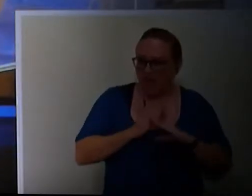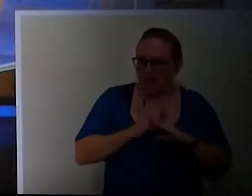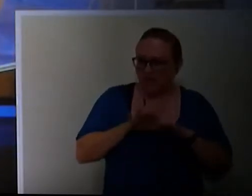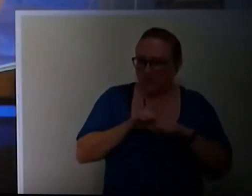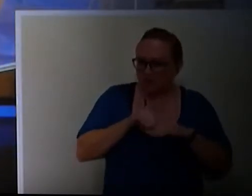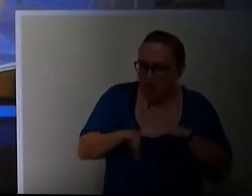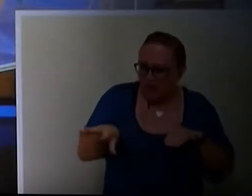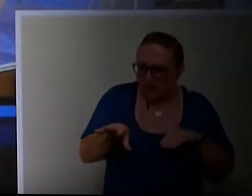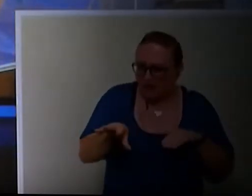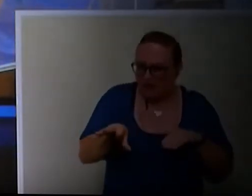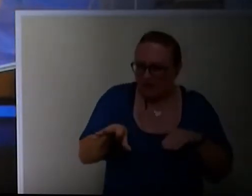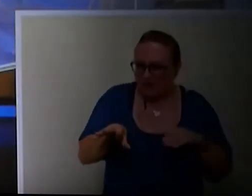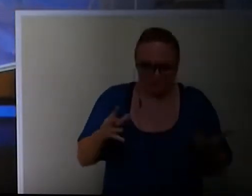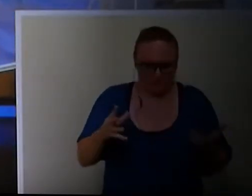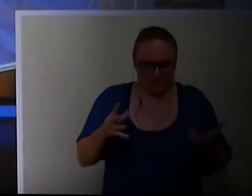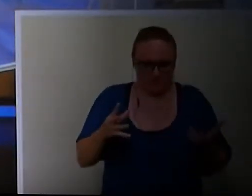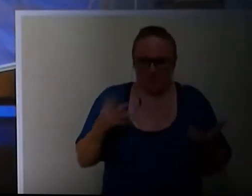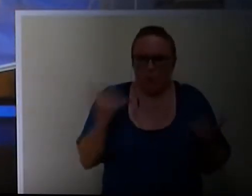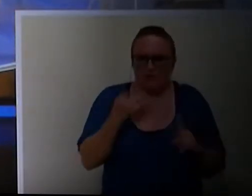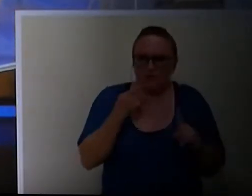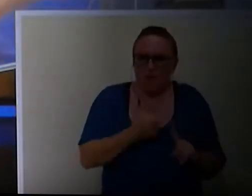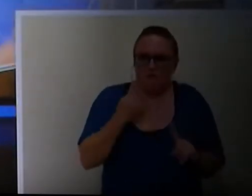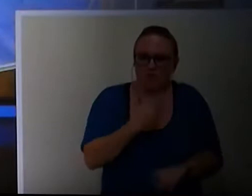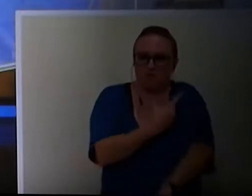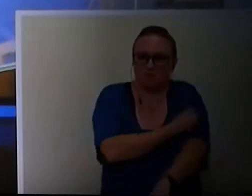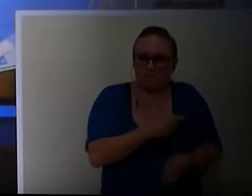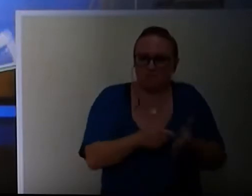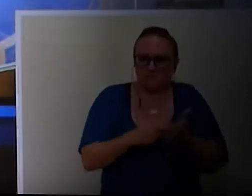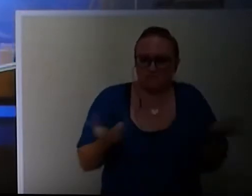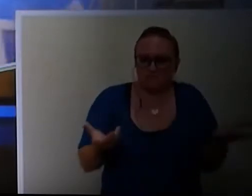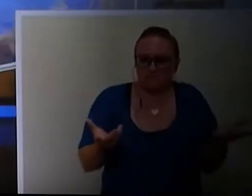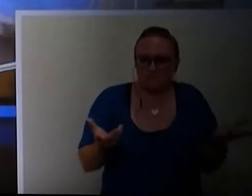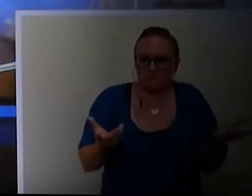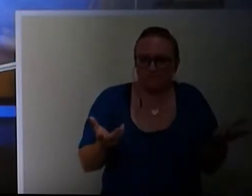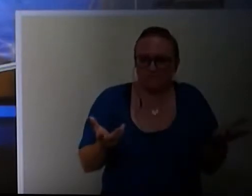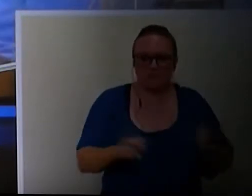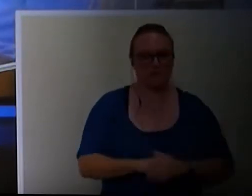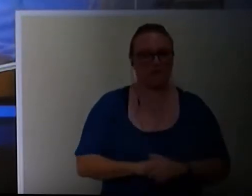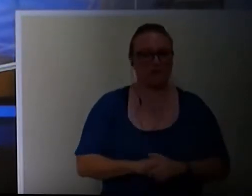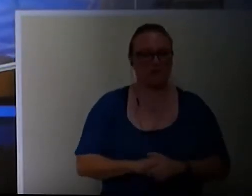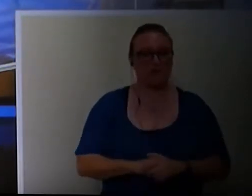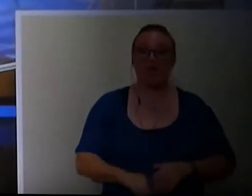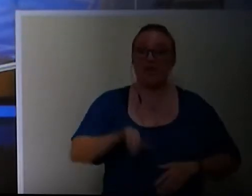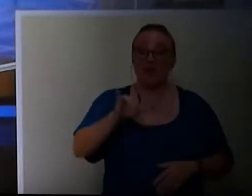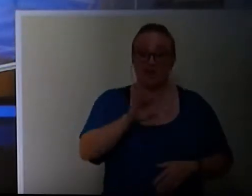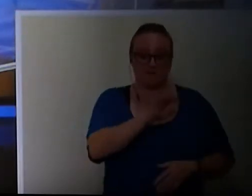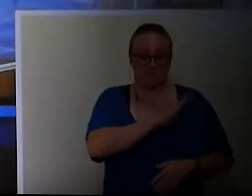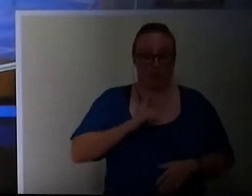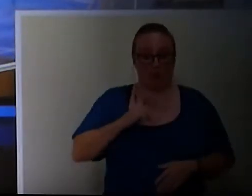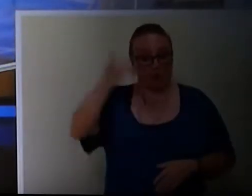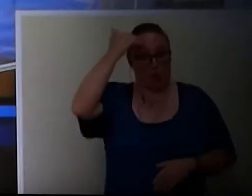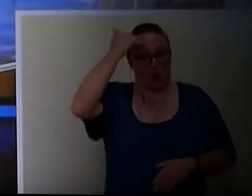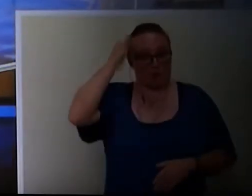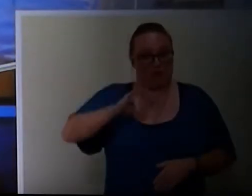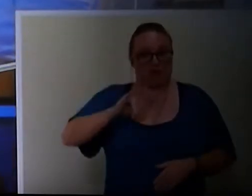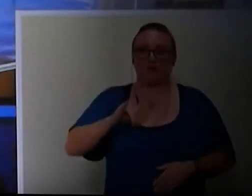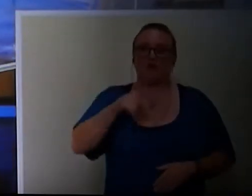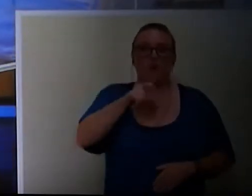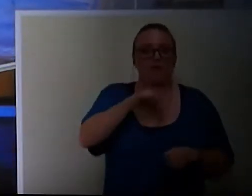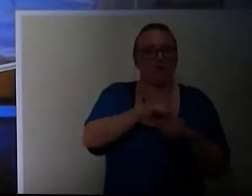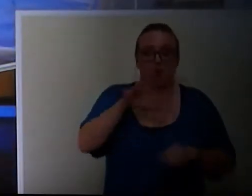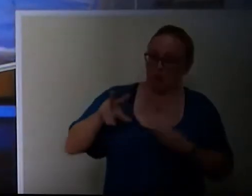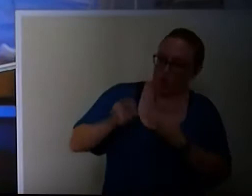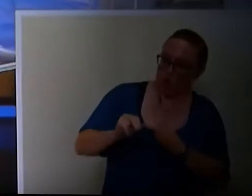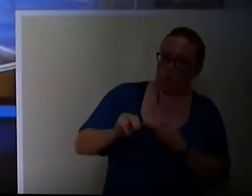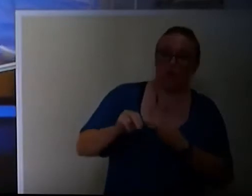transmitting the virus to others, then what is the point of a vaccine mandate? If the board is aware of this fact, then you must vote